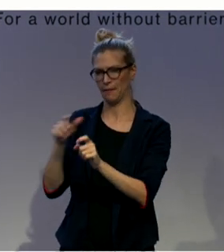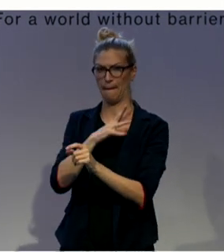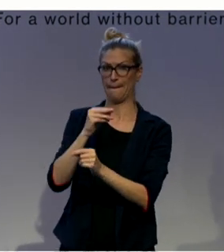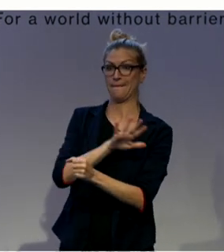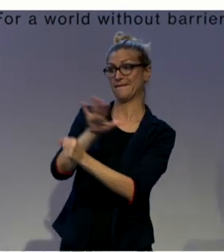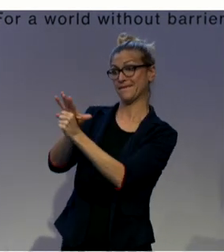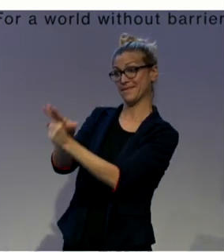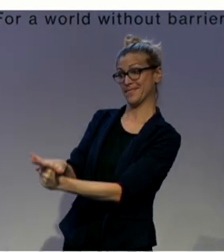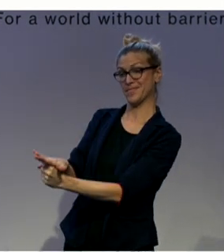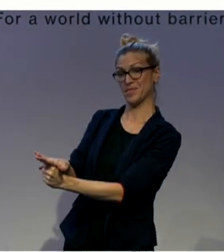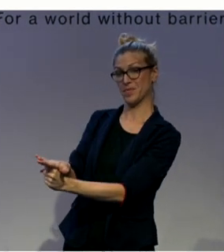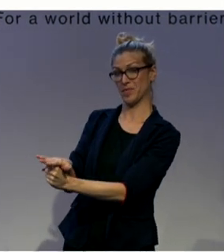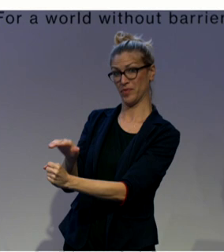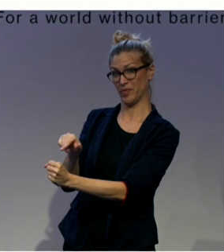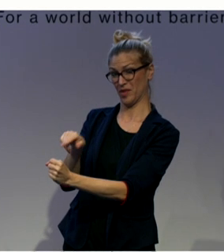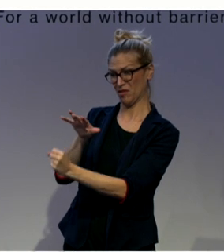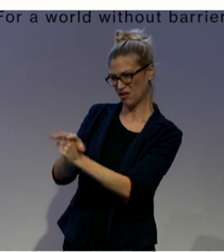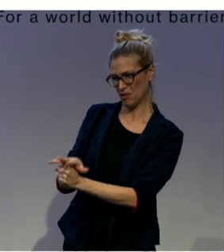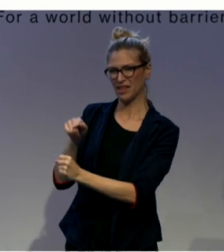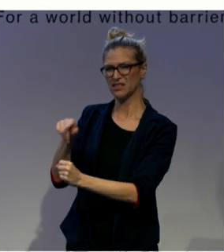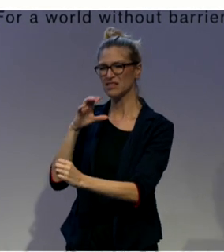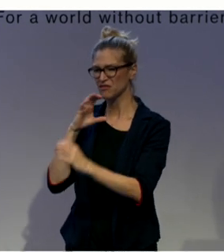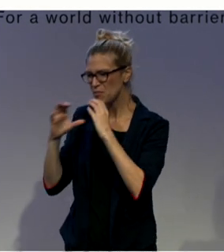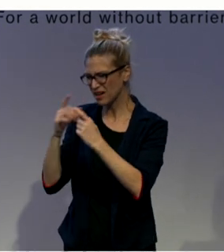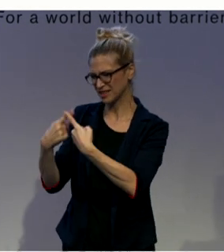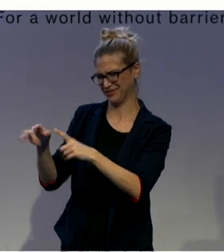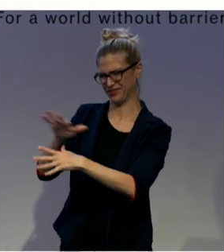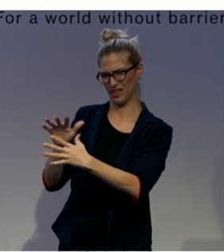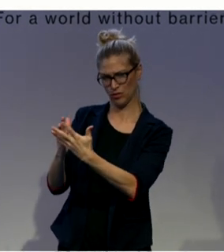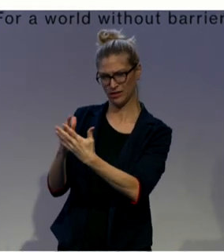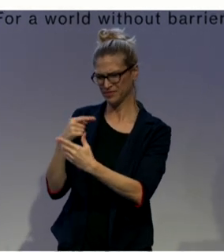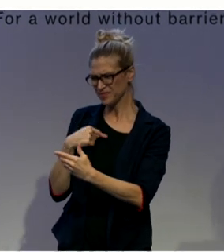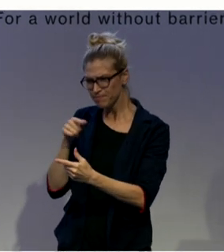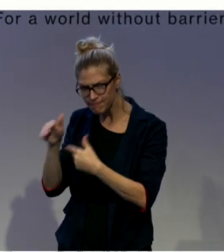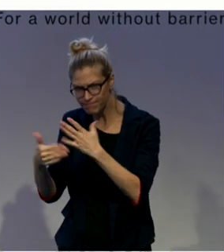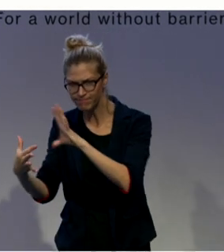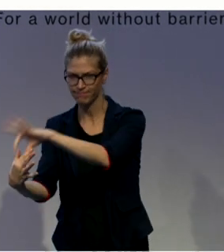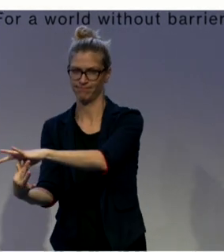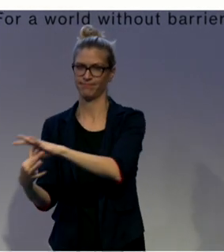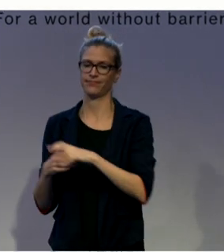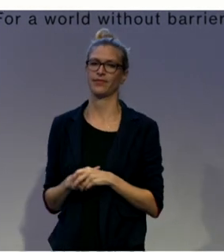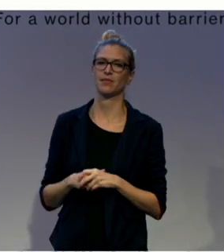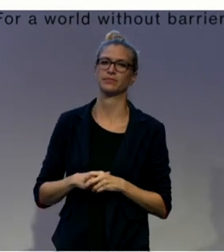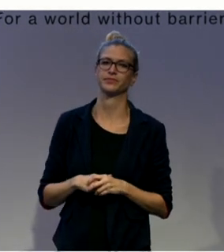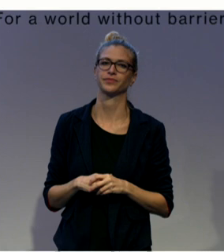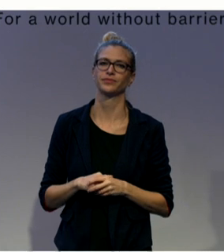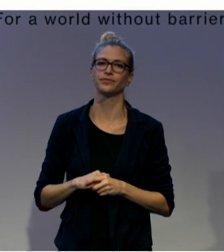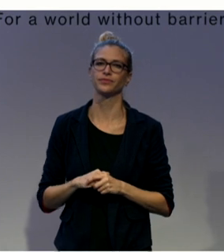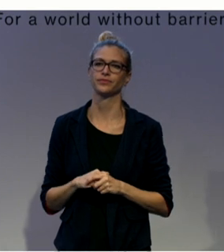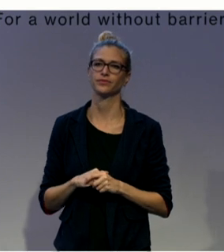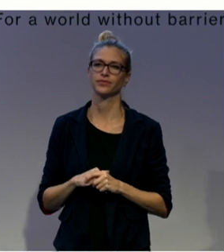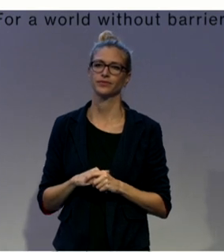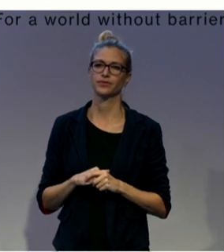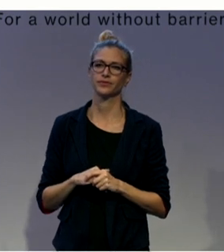communication. Therefore, the antidote for discrimination present should be more